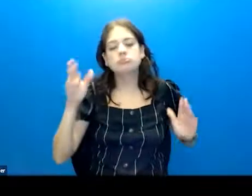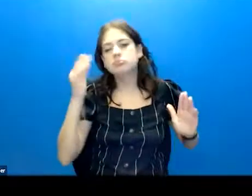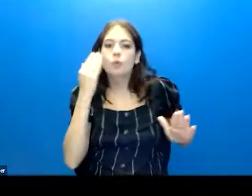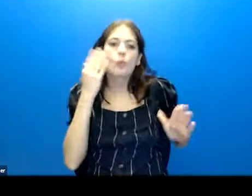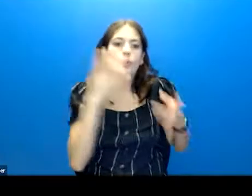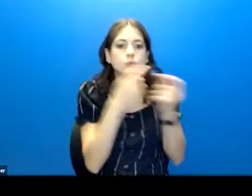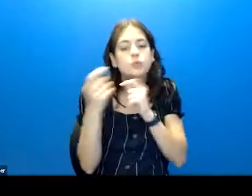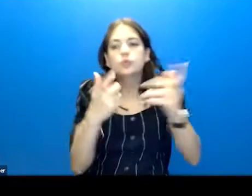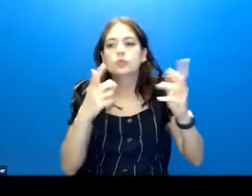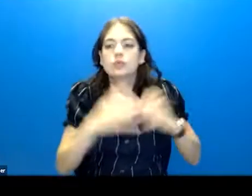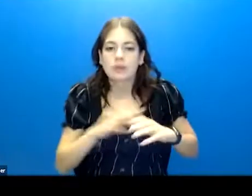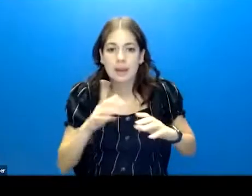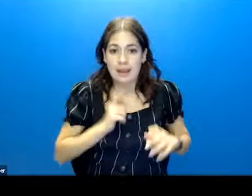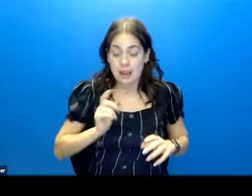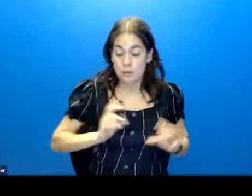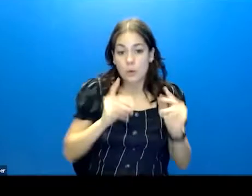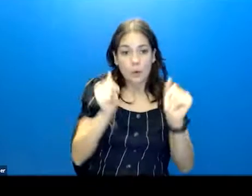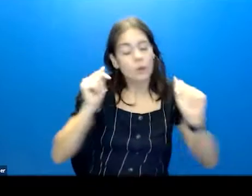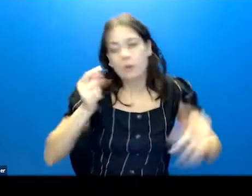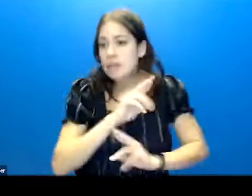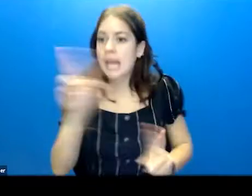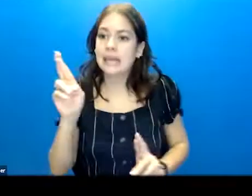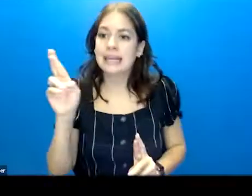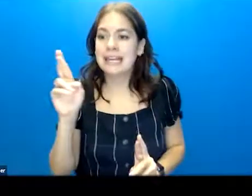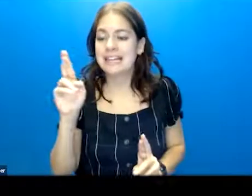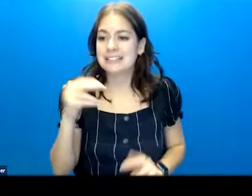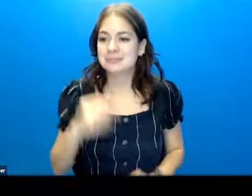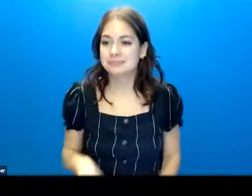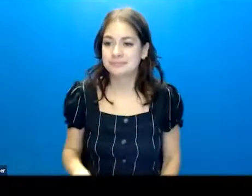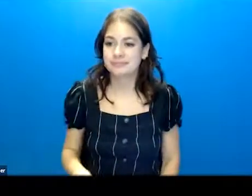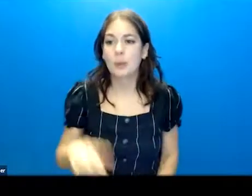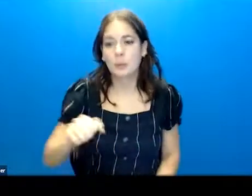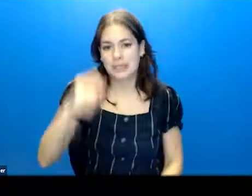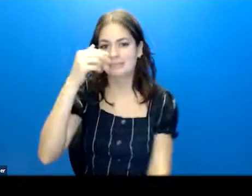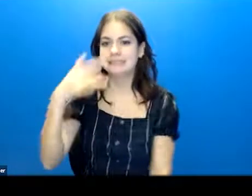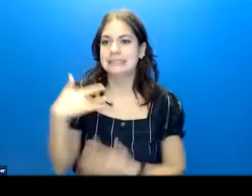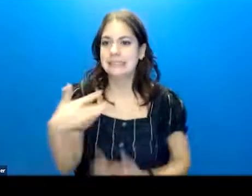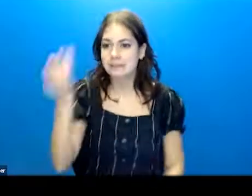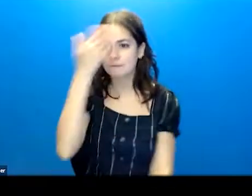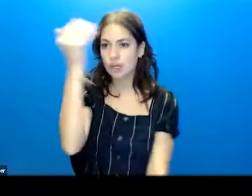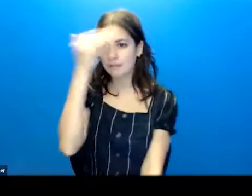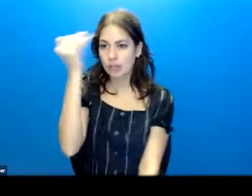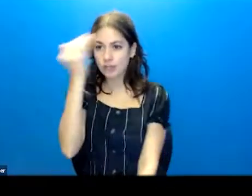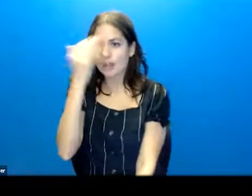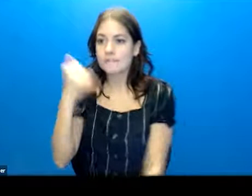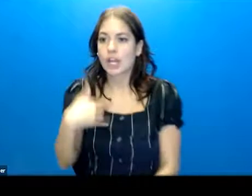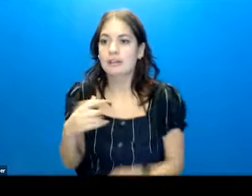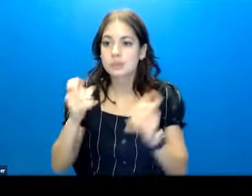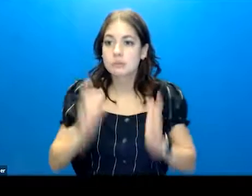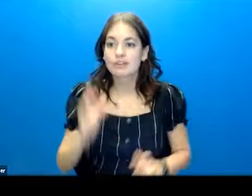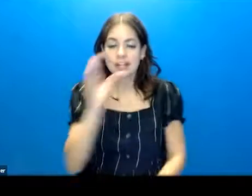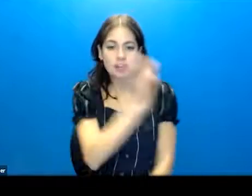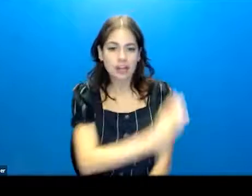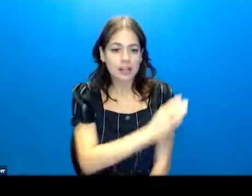And when our adrenaline kicks in, we're apt to forget things. So as a supervisor, as a clinician, whatever